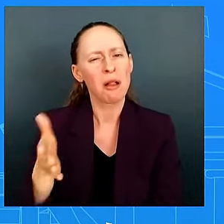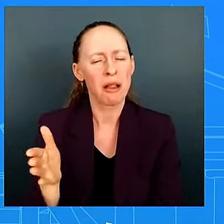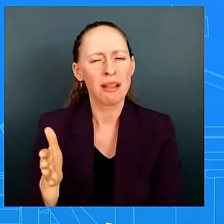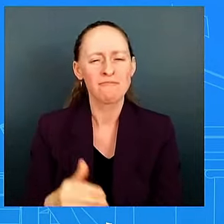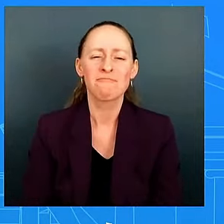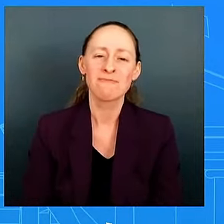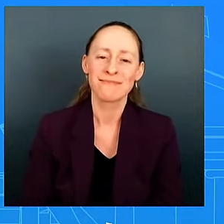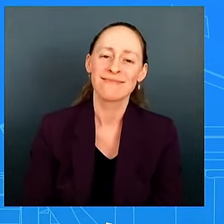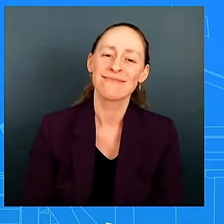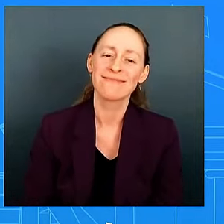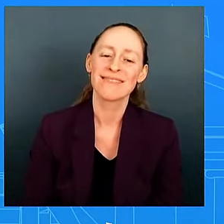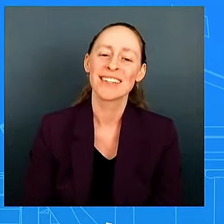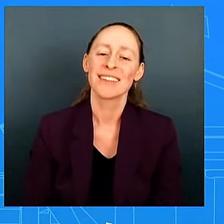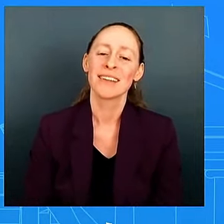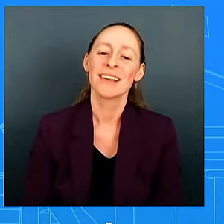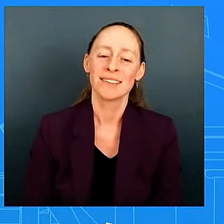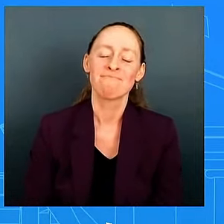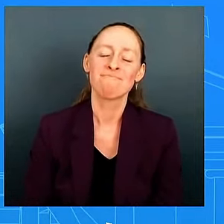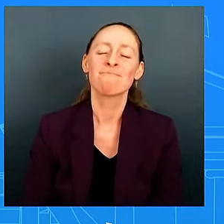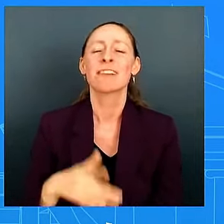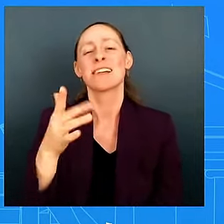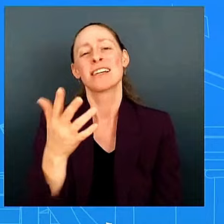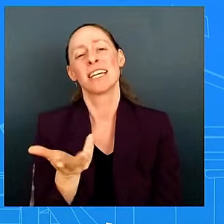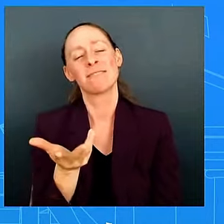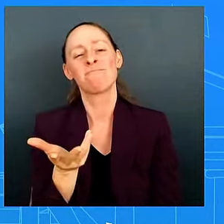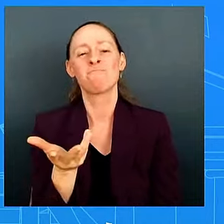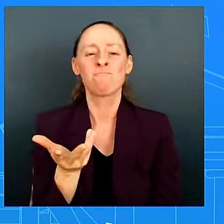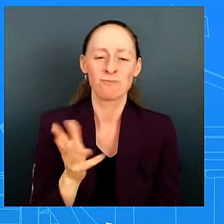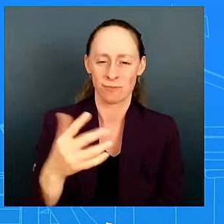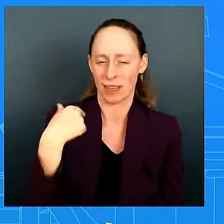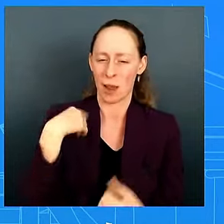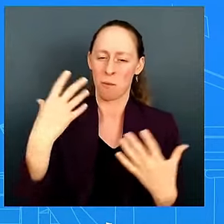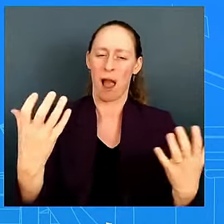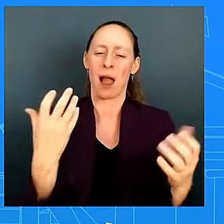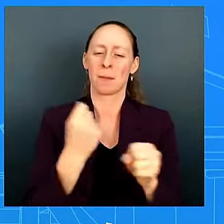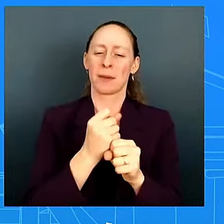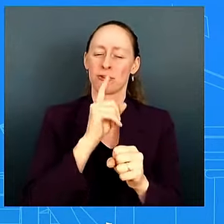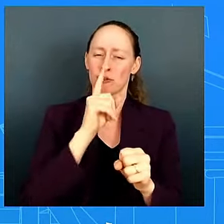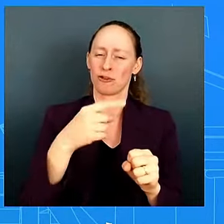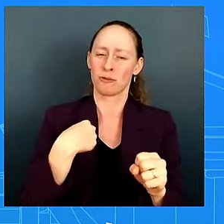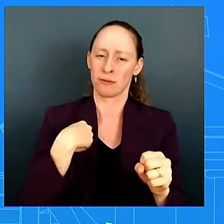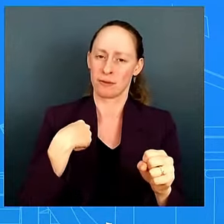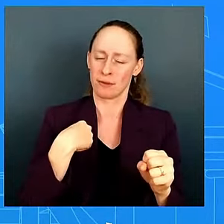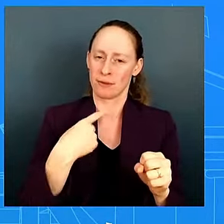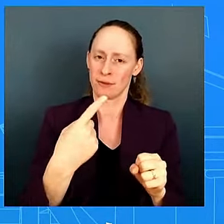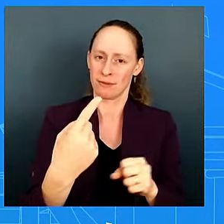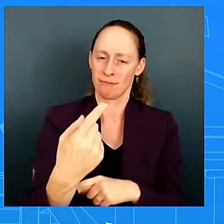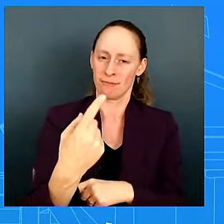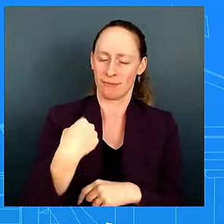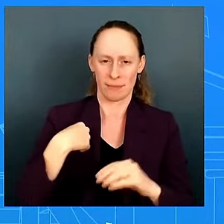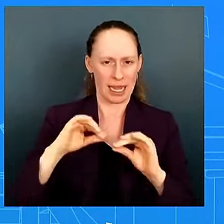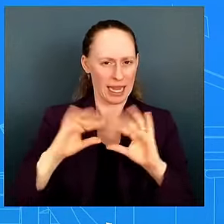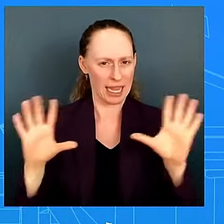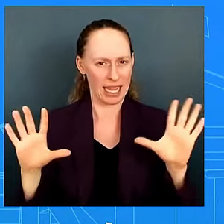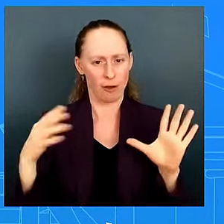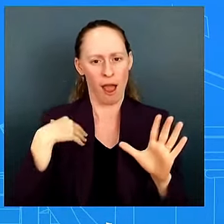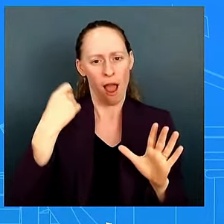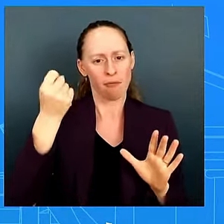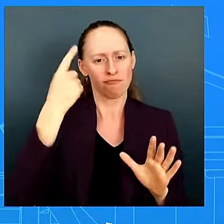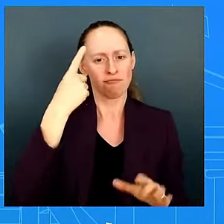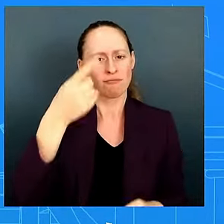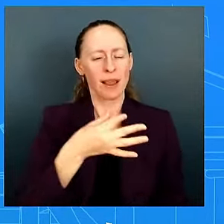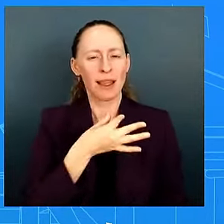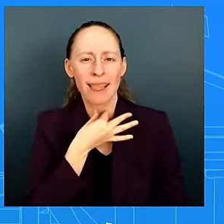mj i i want to be very clear i get the question that you're asking me but this is also a president who has had a historic